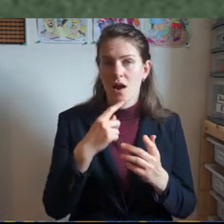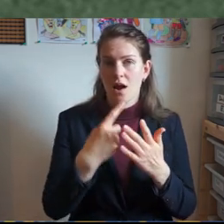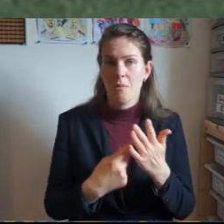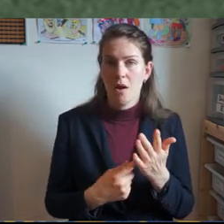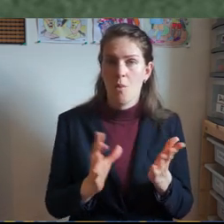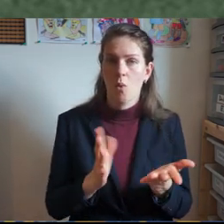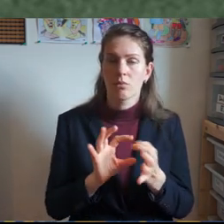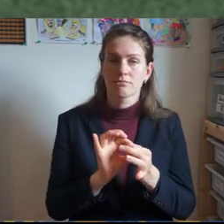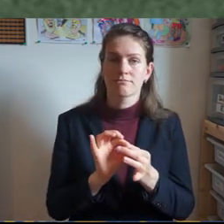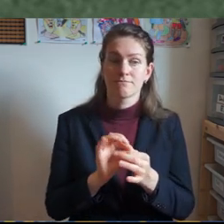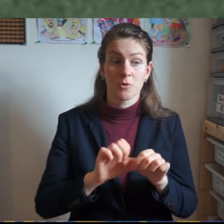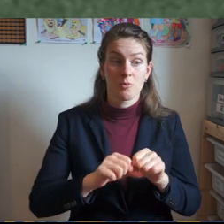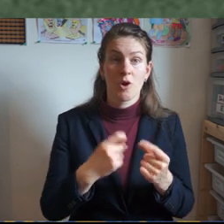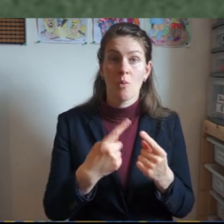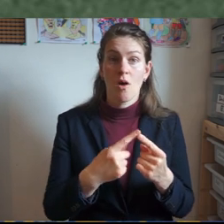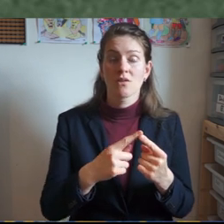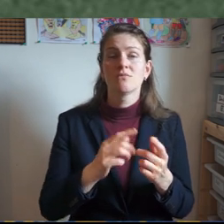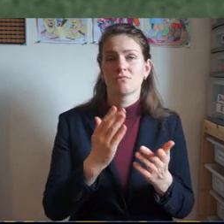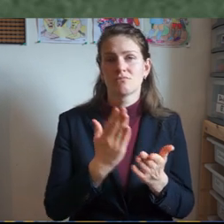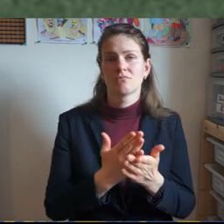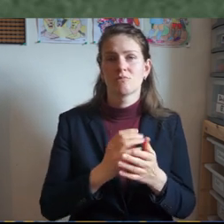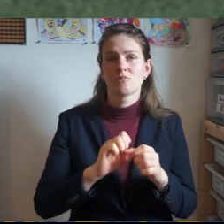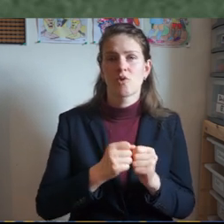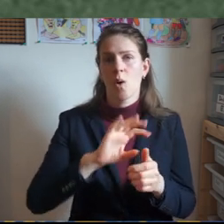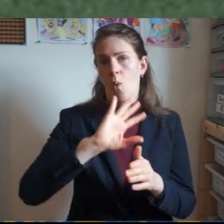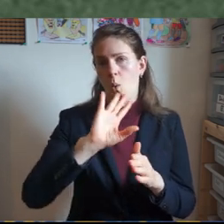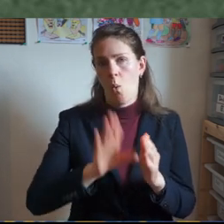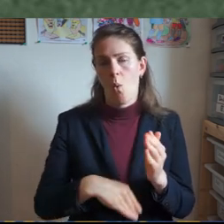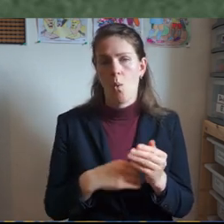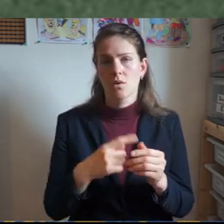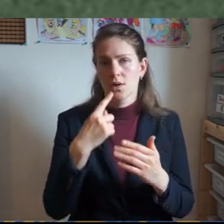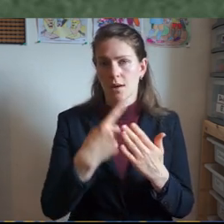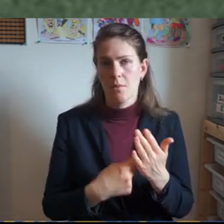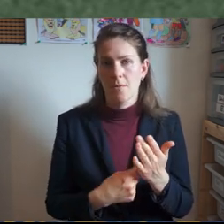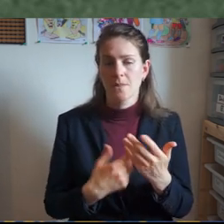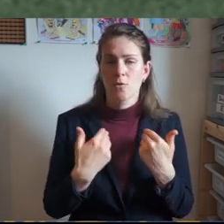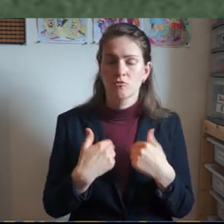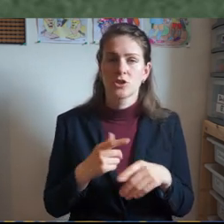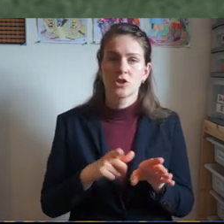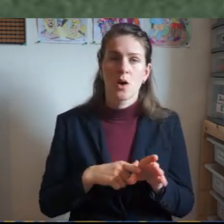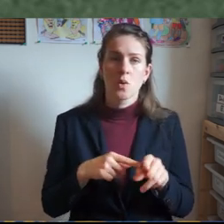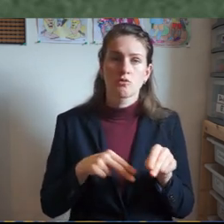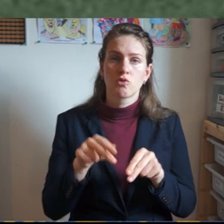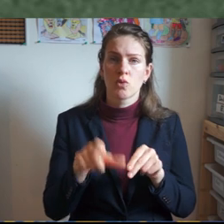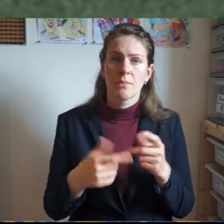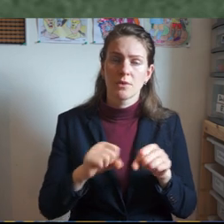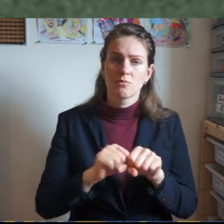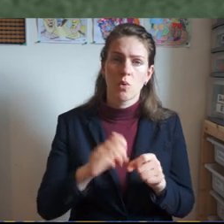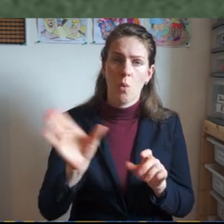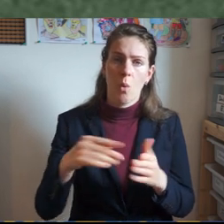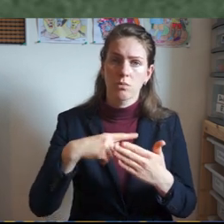and this rich young ruler he had broken all the commandments well children